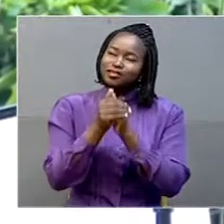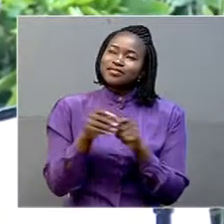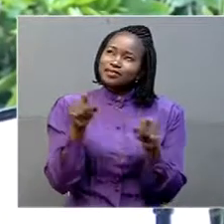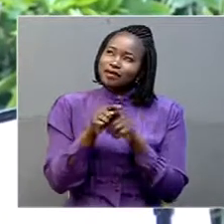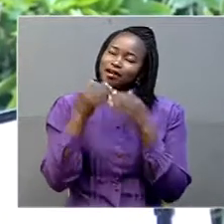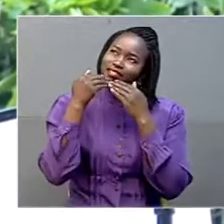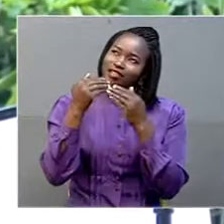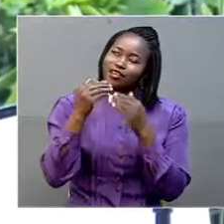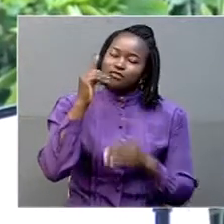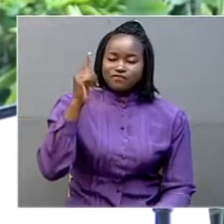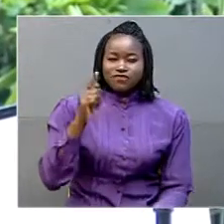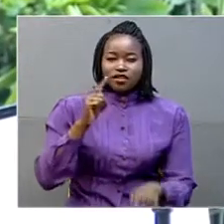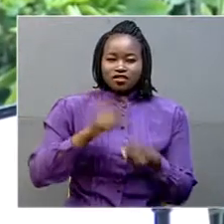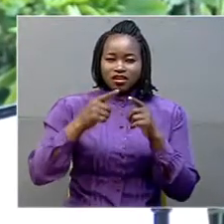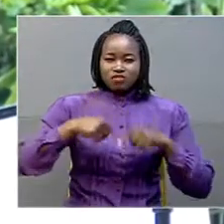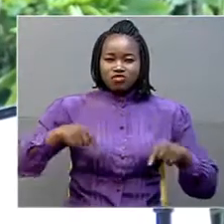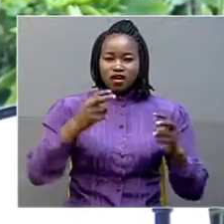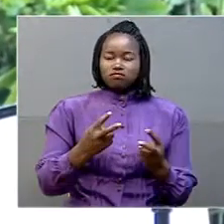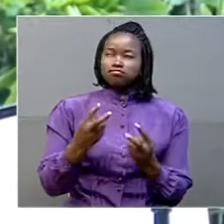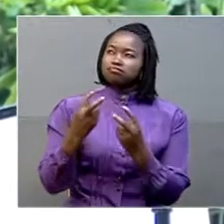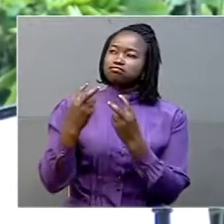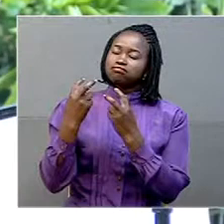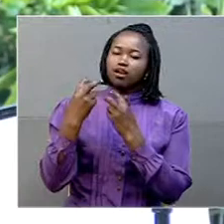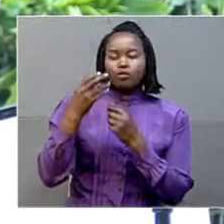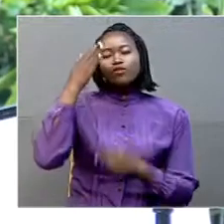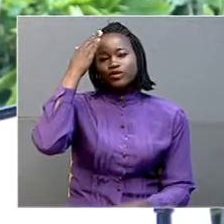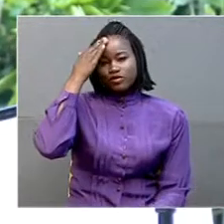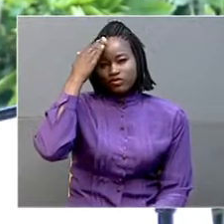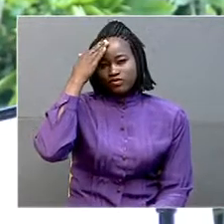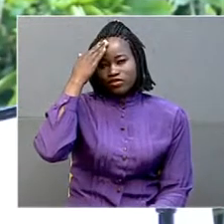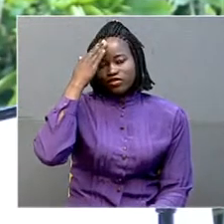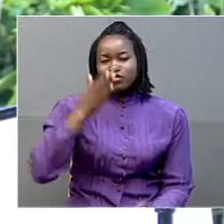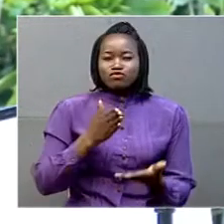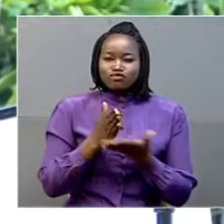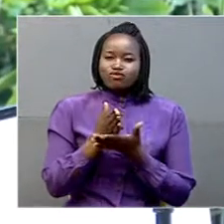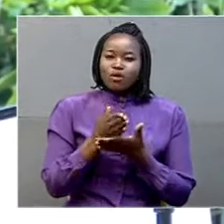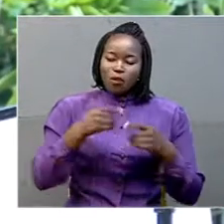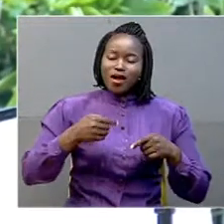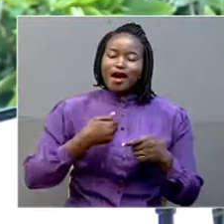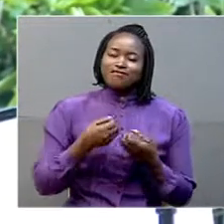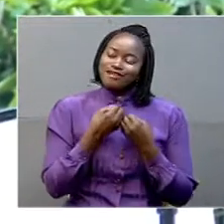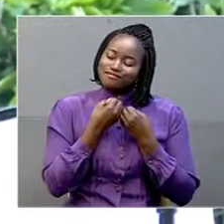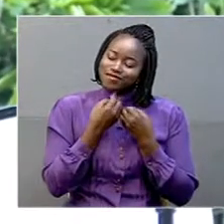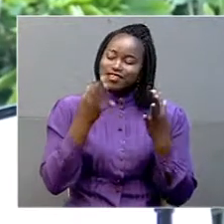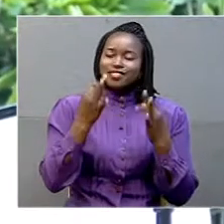As we look back, we know that we have so much to be thankful for.